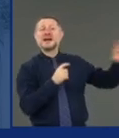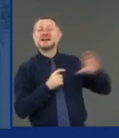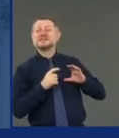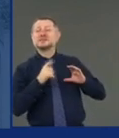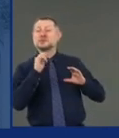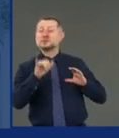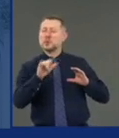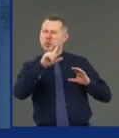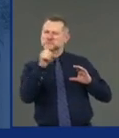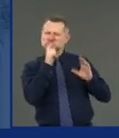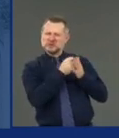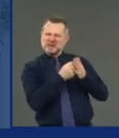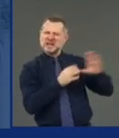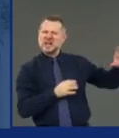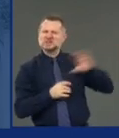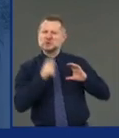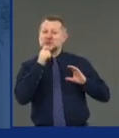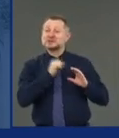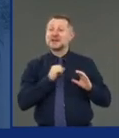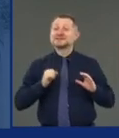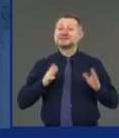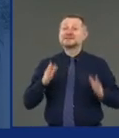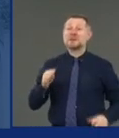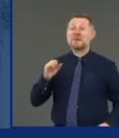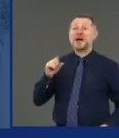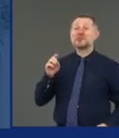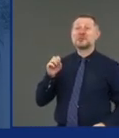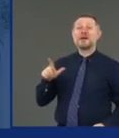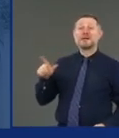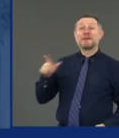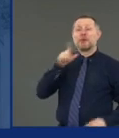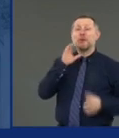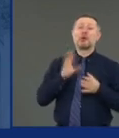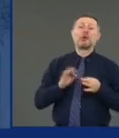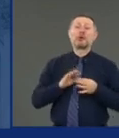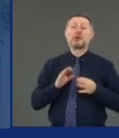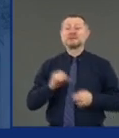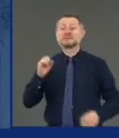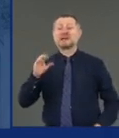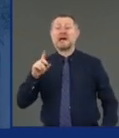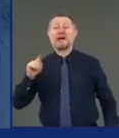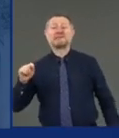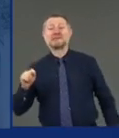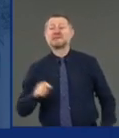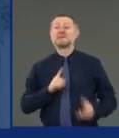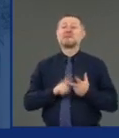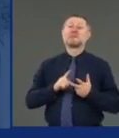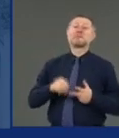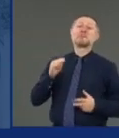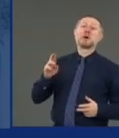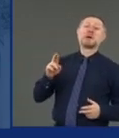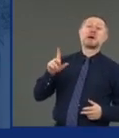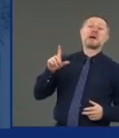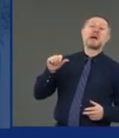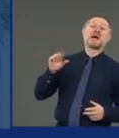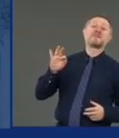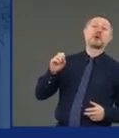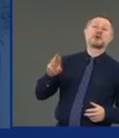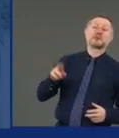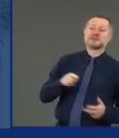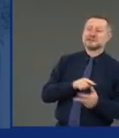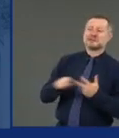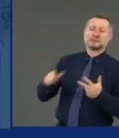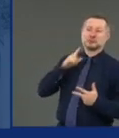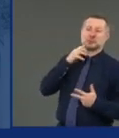McConnell, Senator Scott, and Mr. Laugher don't really want to ask because